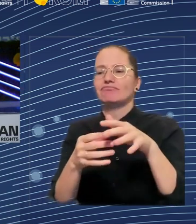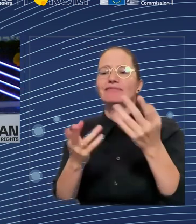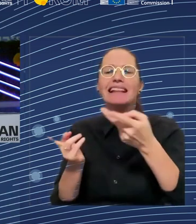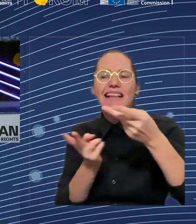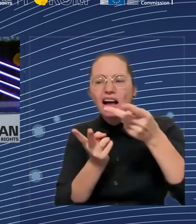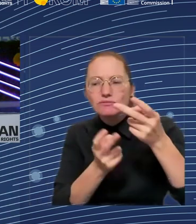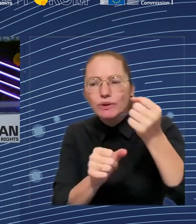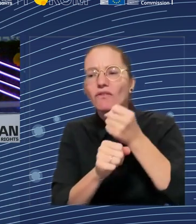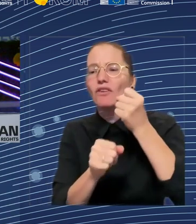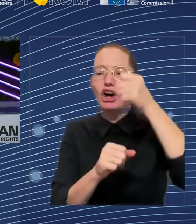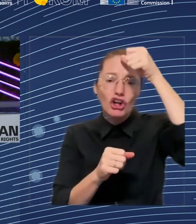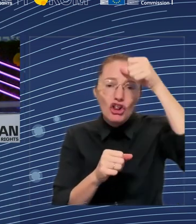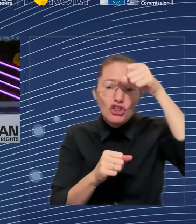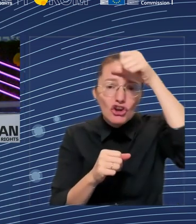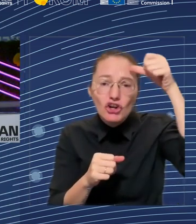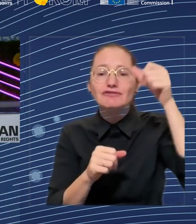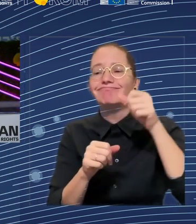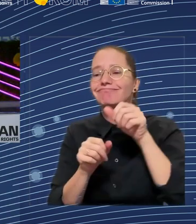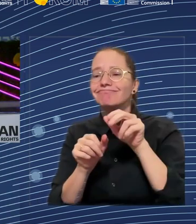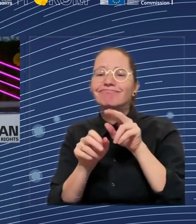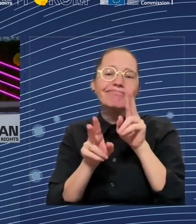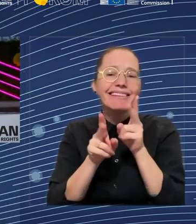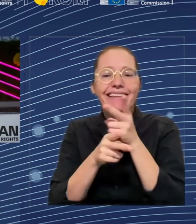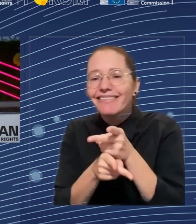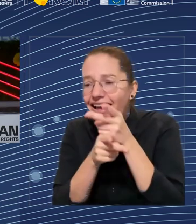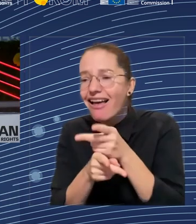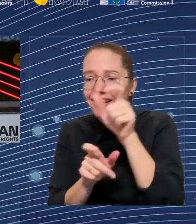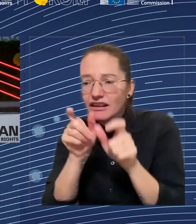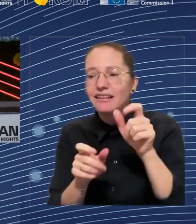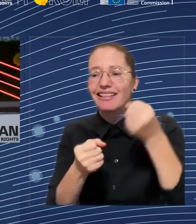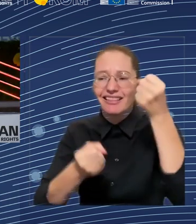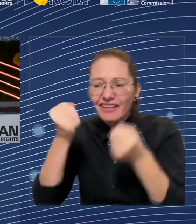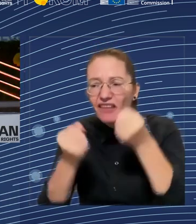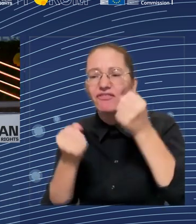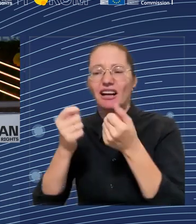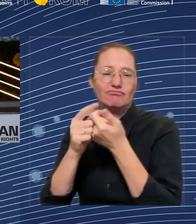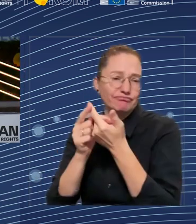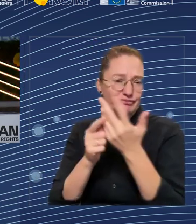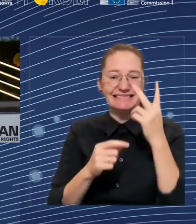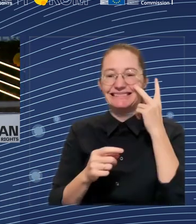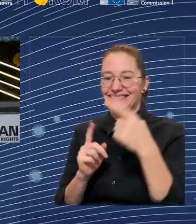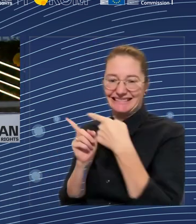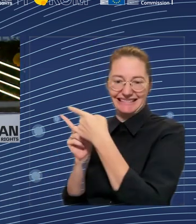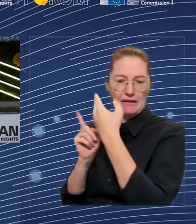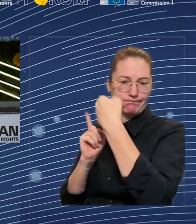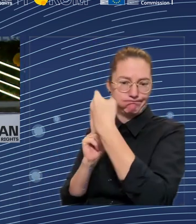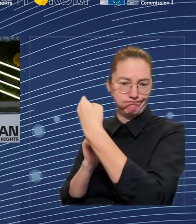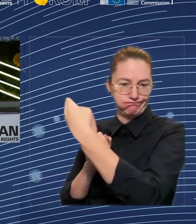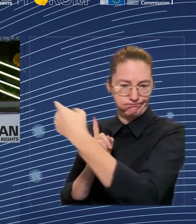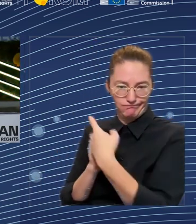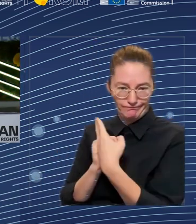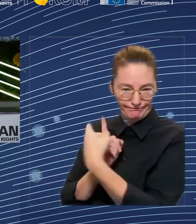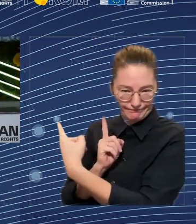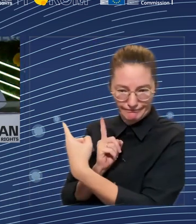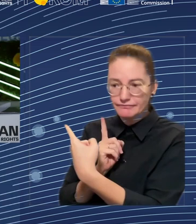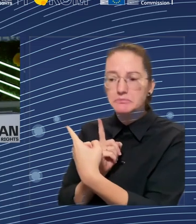few of the the shortage sectors, there's low pay. When you think, for instance, about cleaners or home care, but I don't want